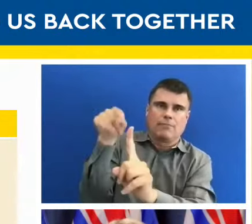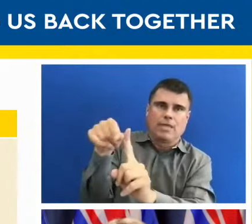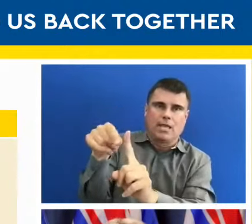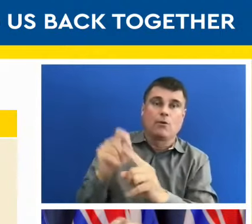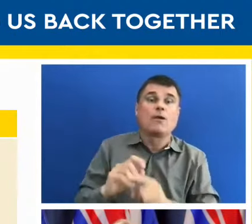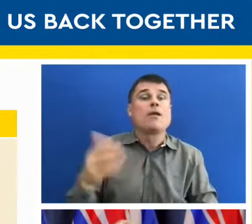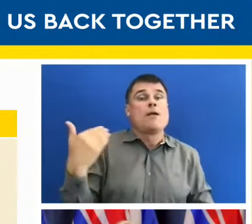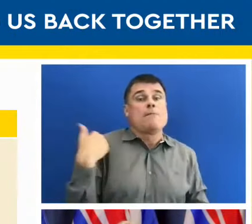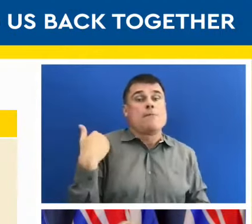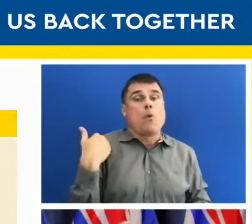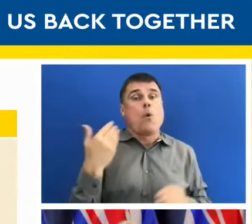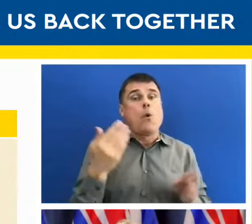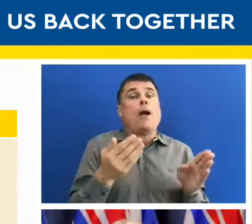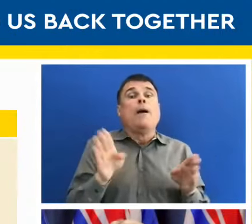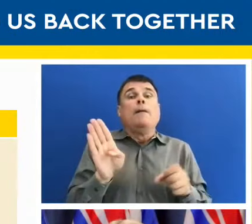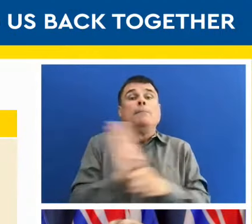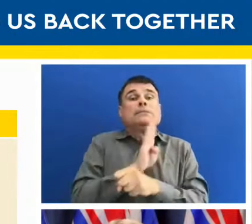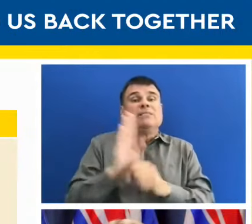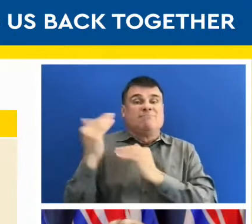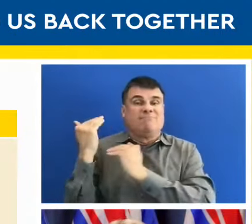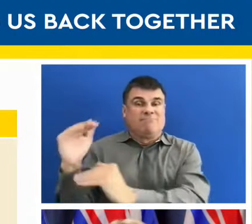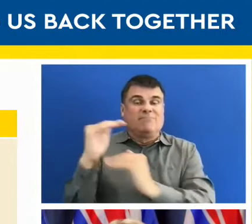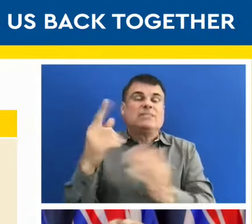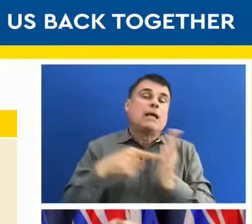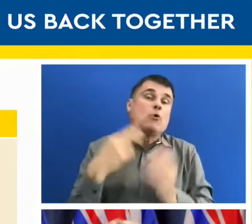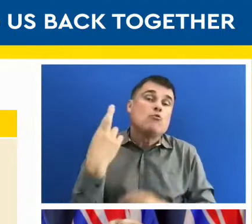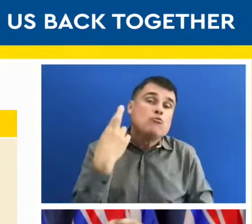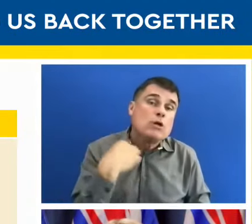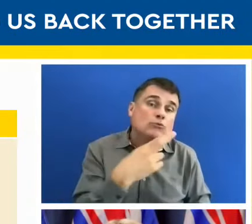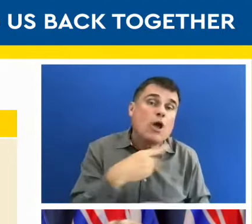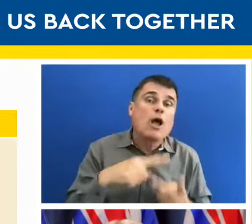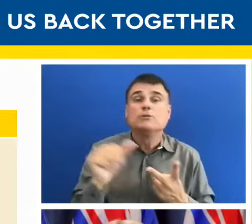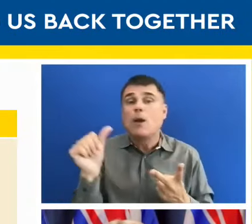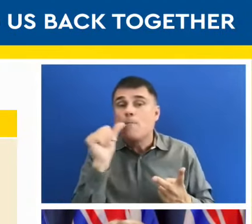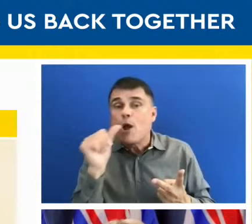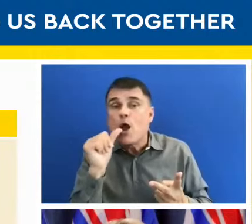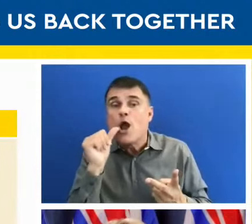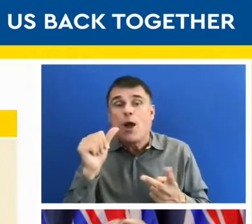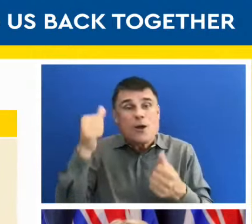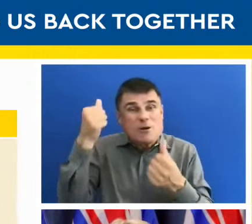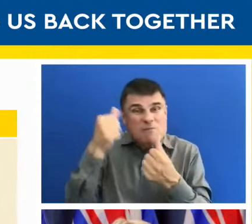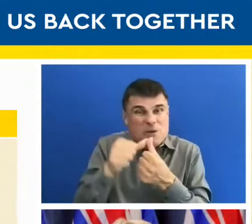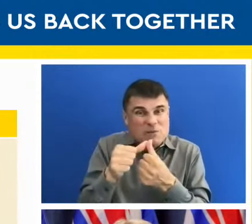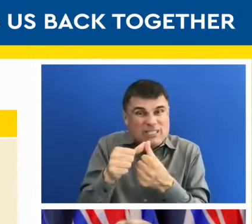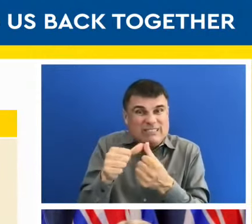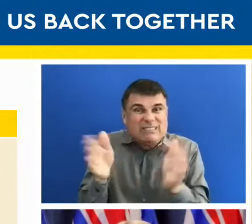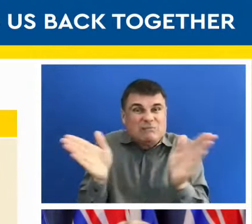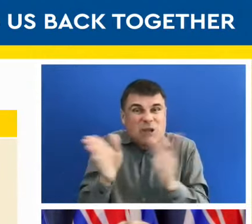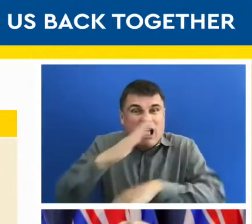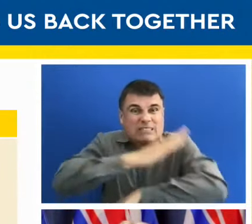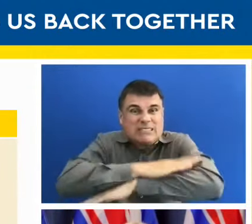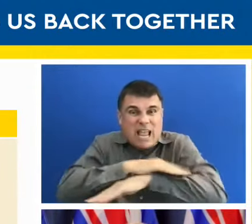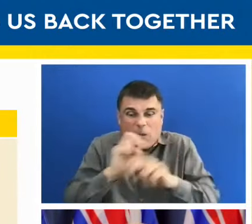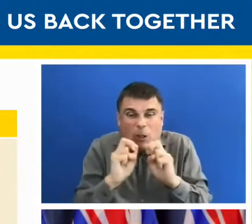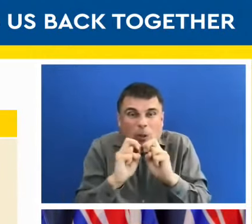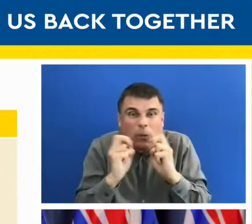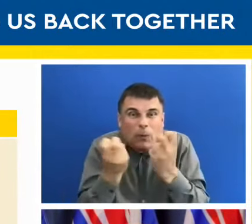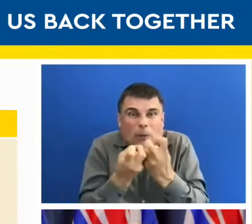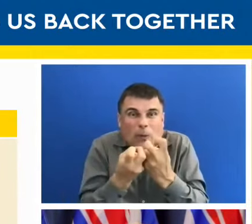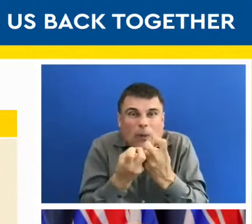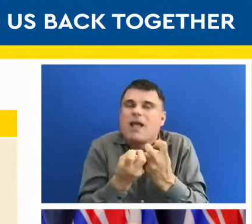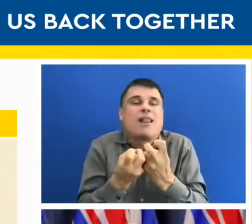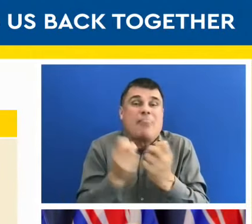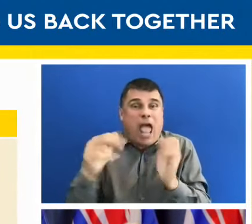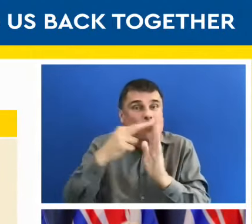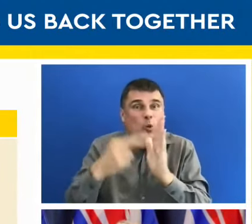in restaurants, bars and pubs, the table limits will no longer be in place. So we're removing most of the restrictions in restaurants and